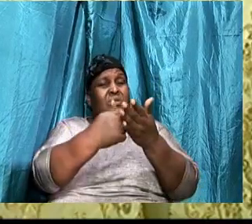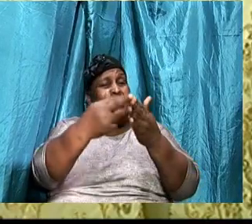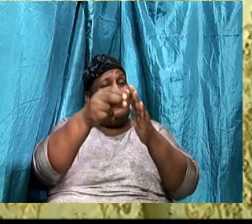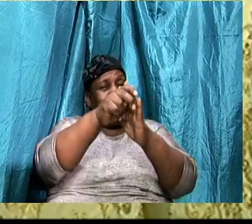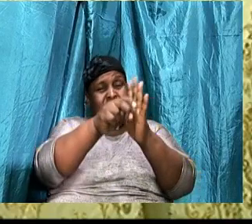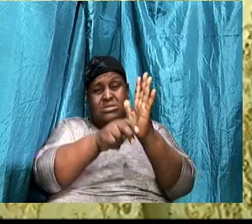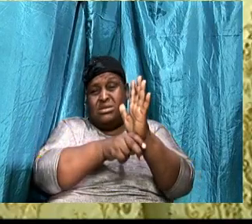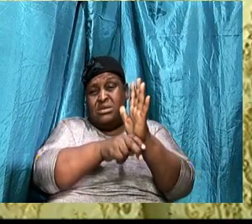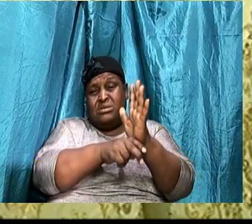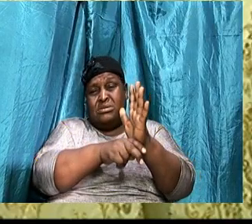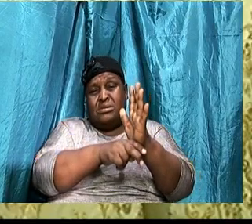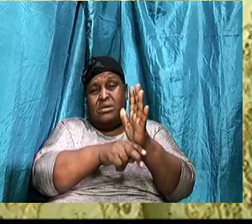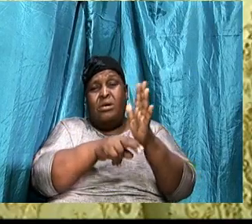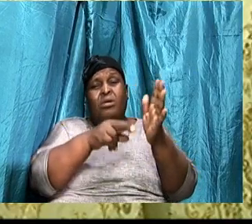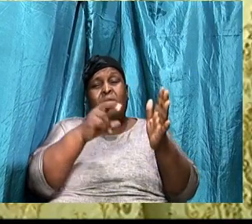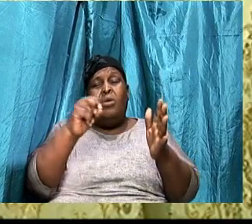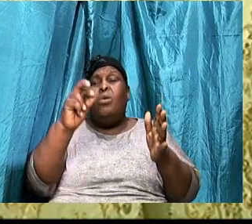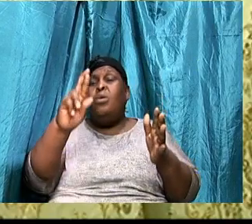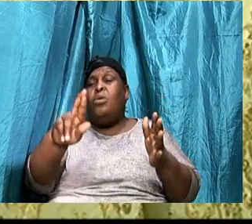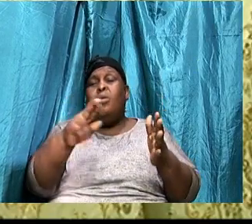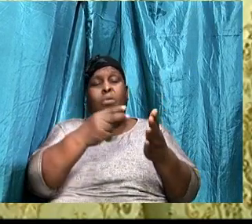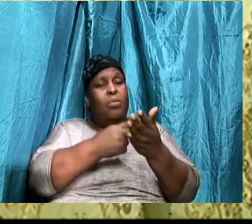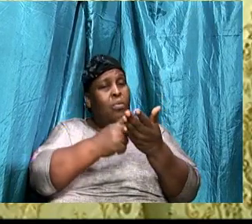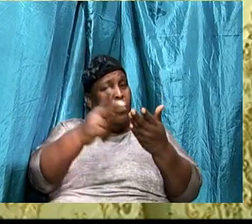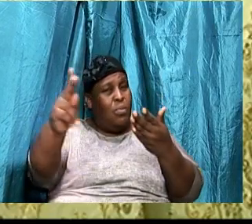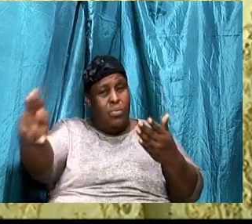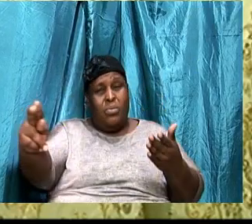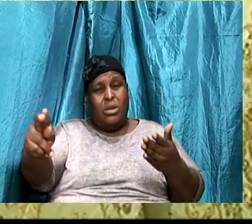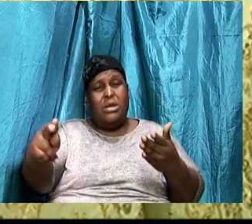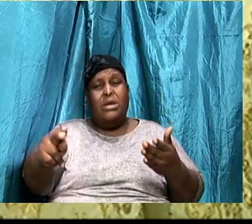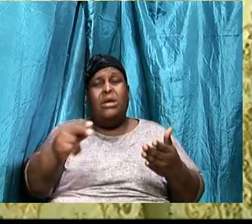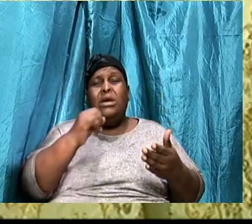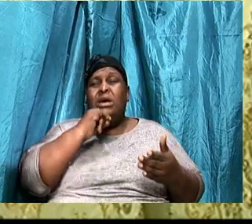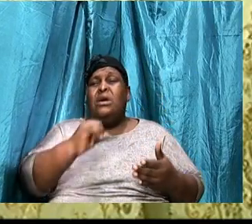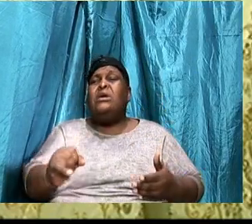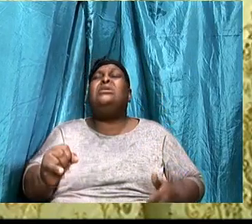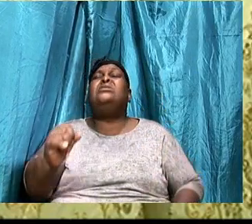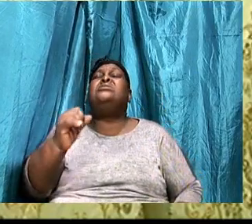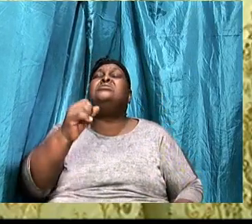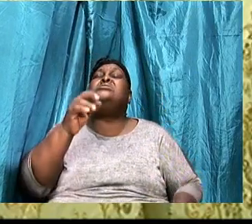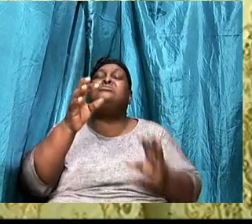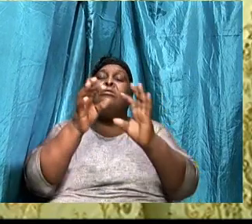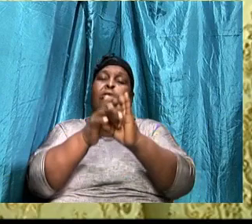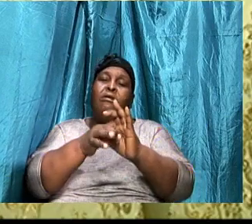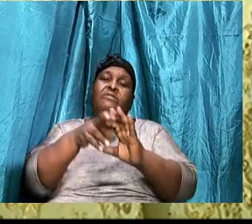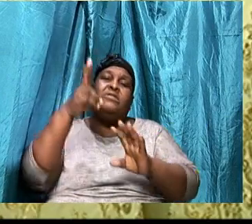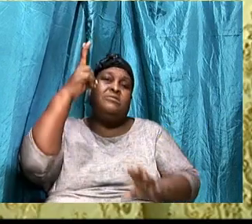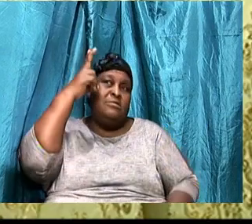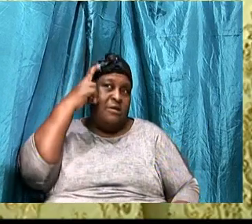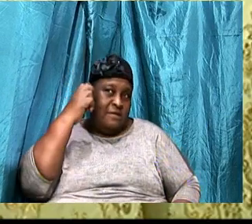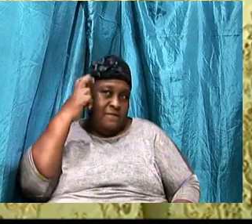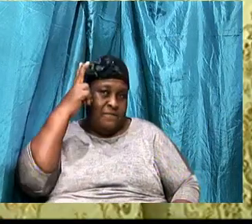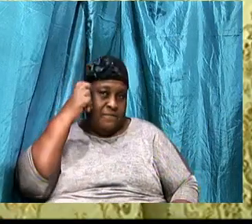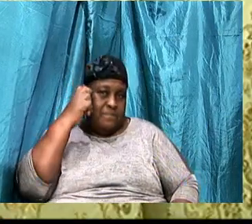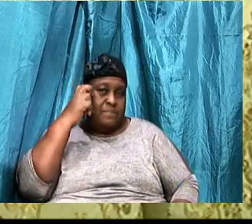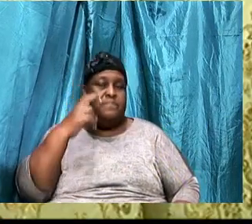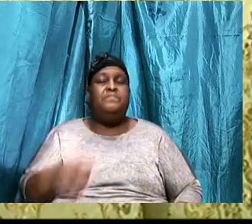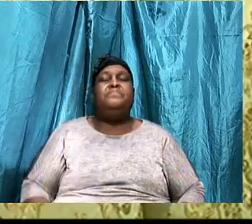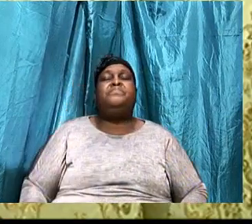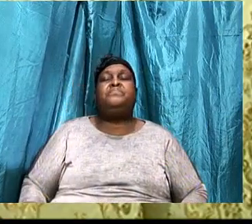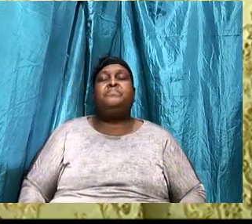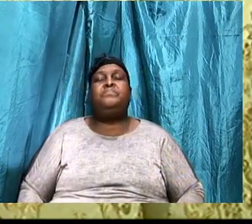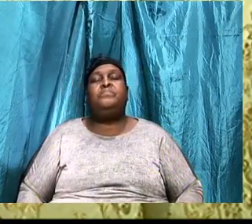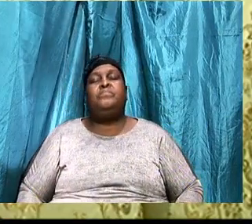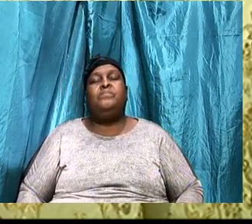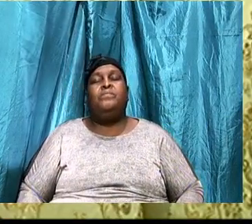And you know that that is on the other side of the line. And those are the enemy. I asked the question last week. Who